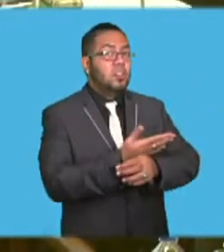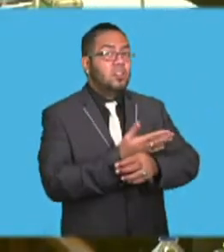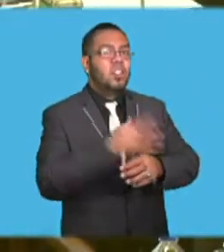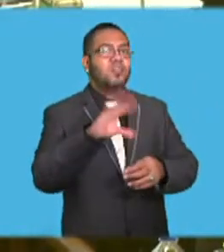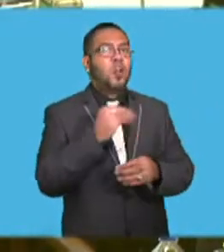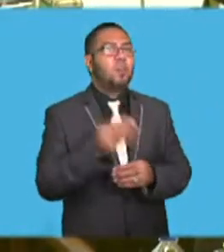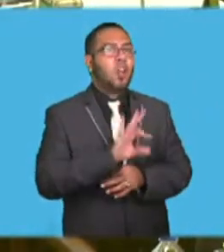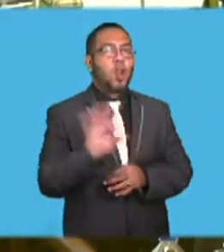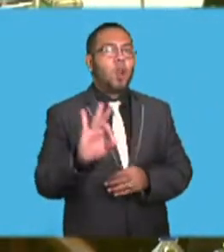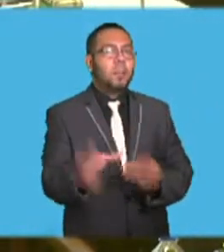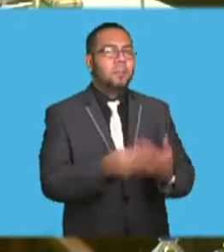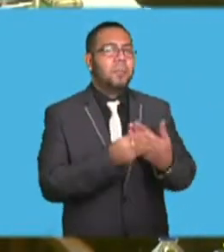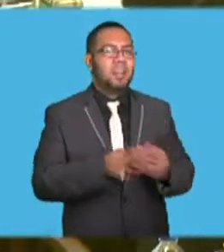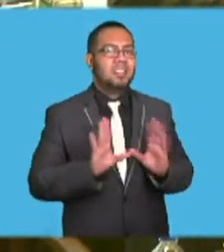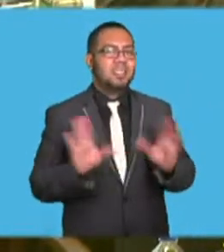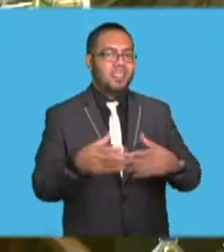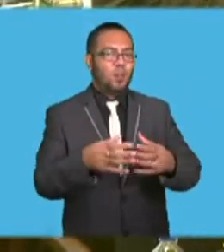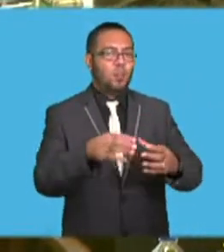the non-party stakeholders.